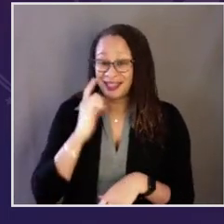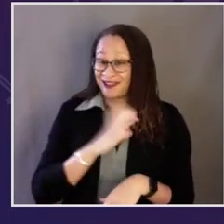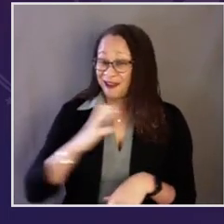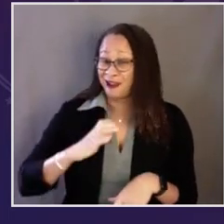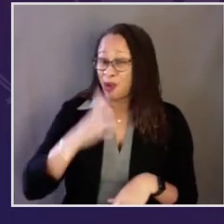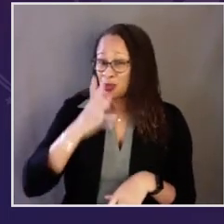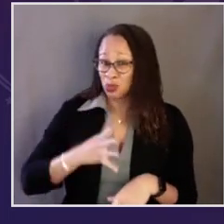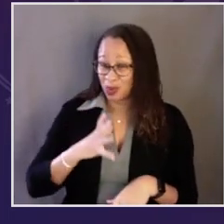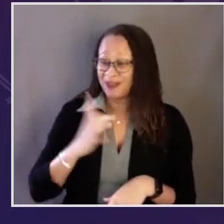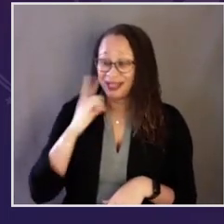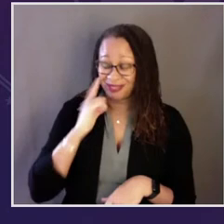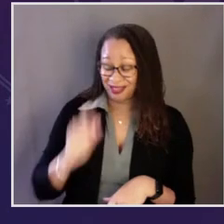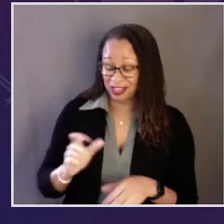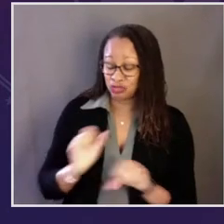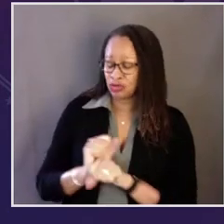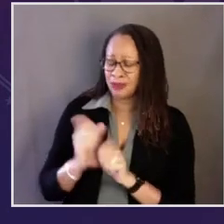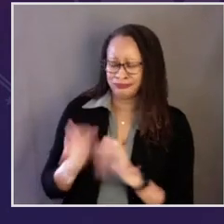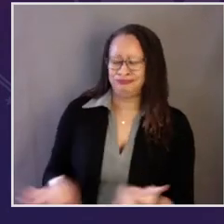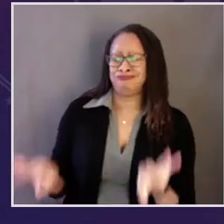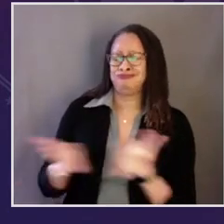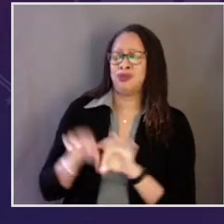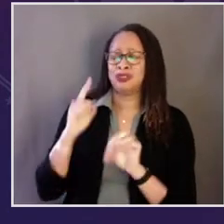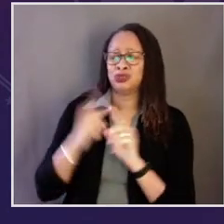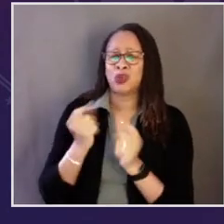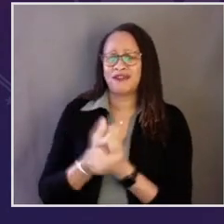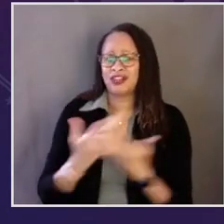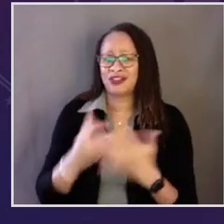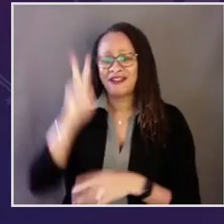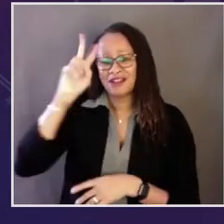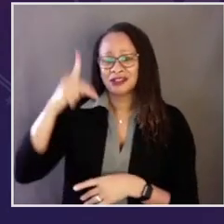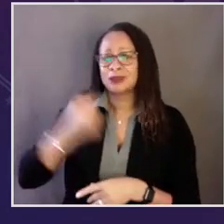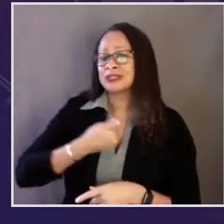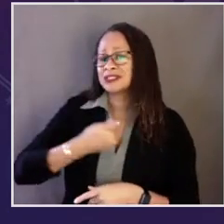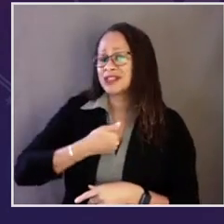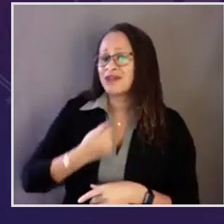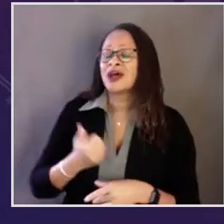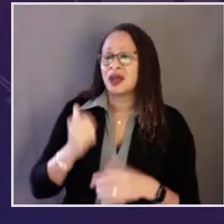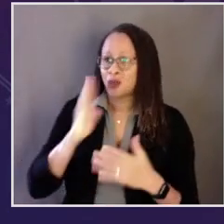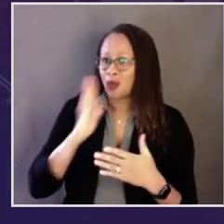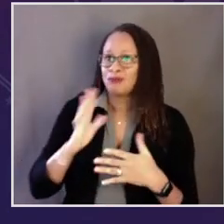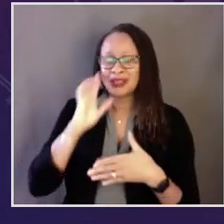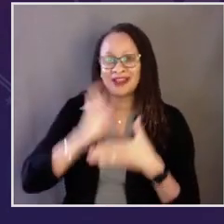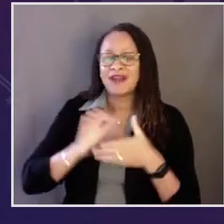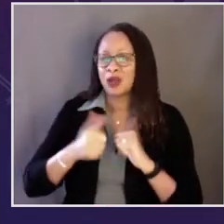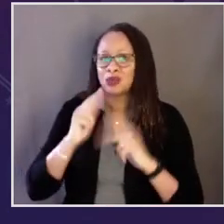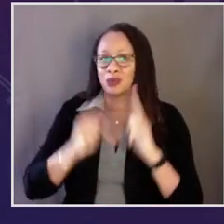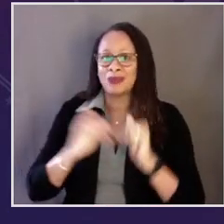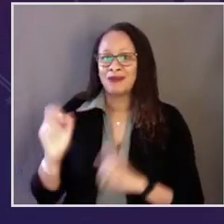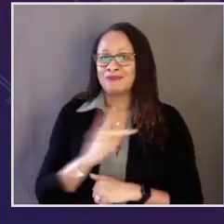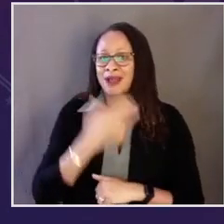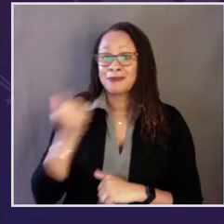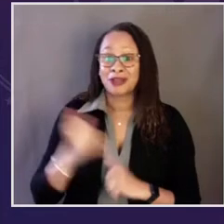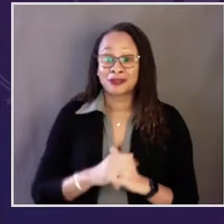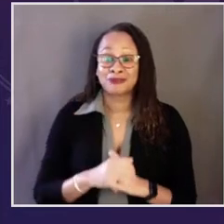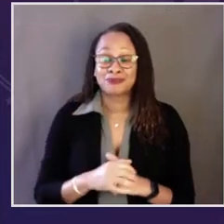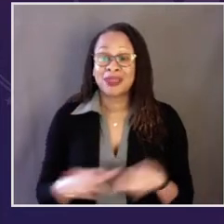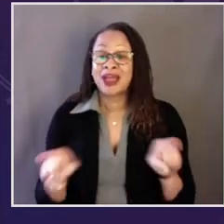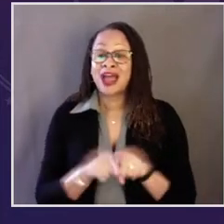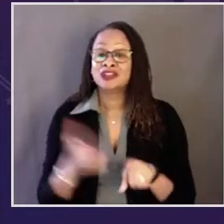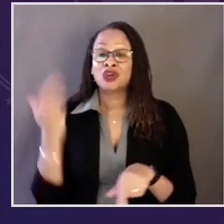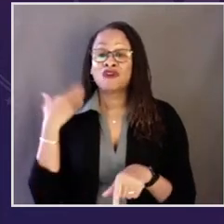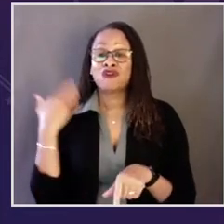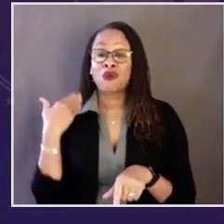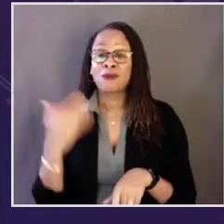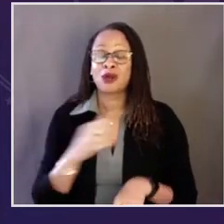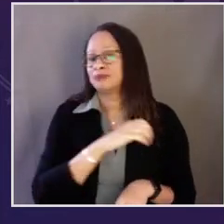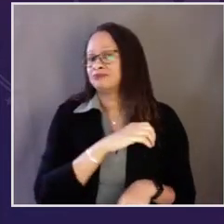do. But I think the job I'm asking you to do, Congresswoman, is critically important to everything that the Vice President and I believe is how we're going